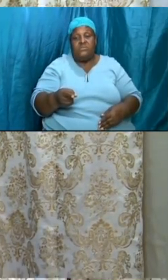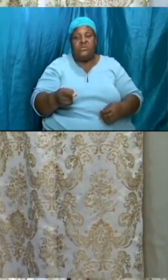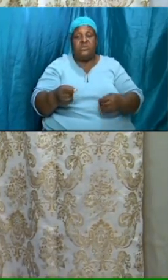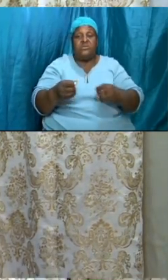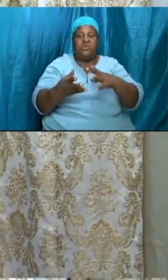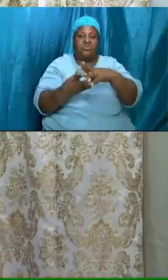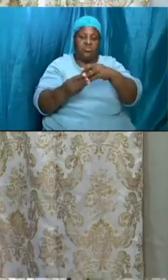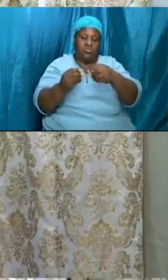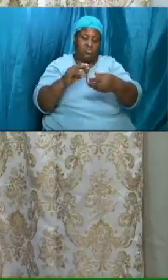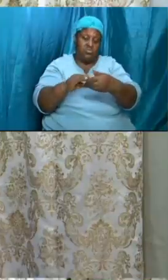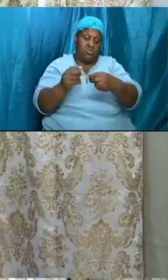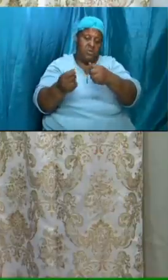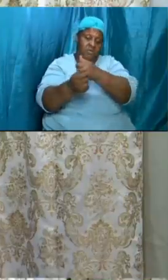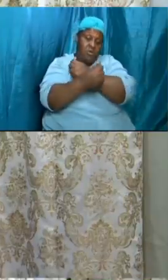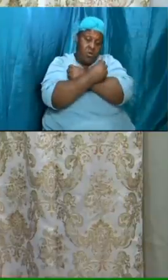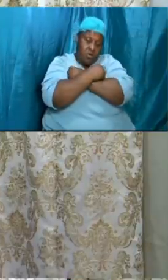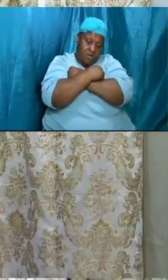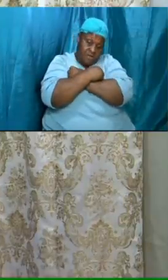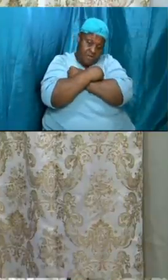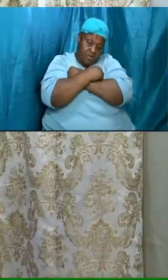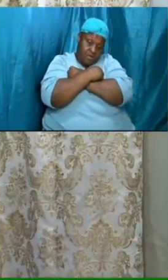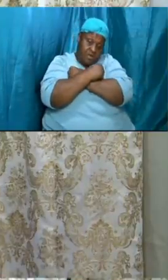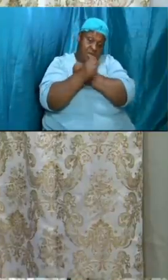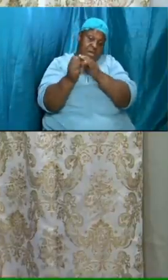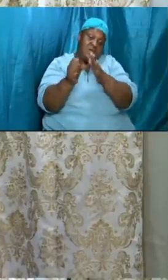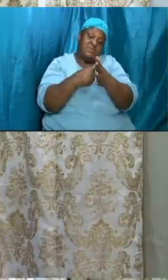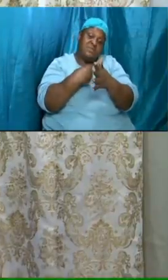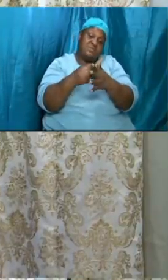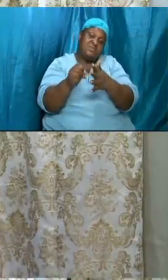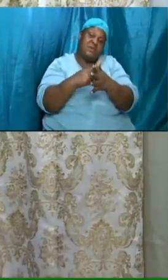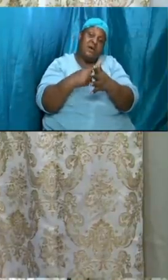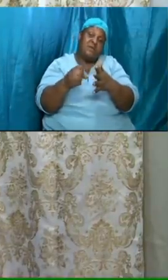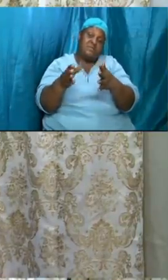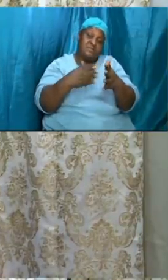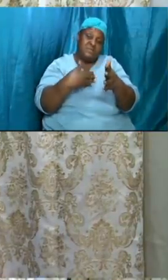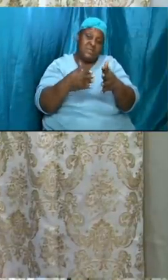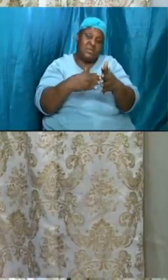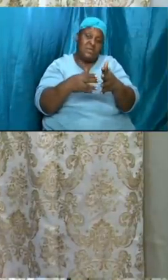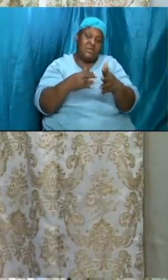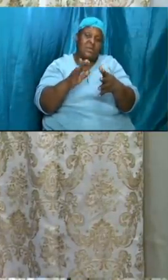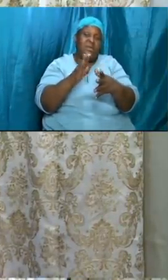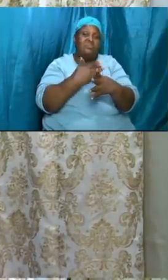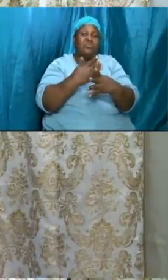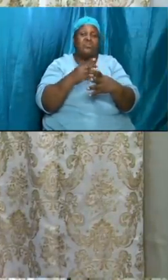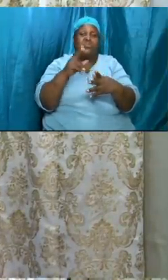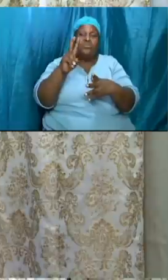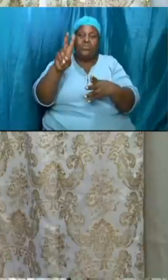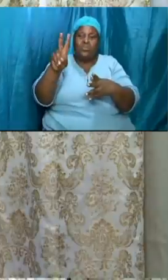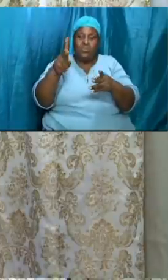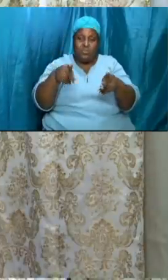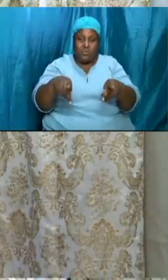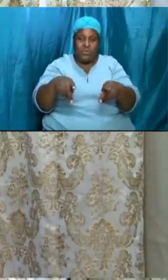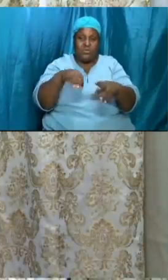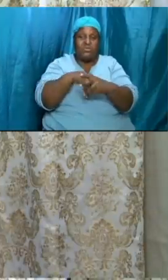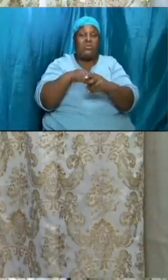is a song being sung between two persons in love yes and it reflects and